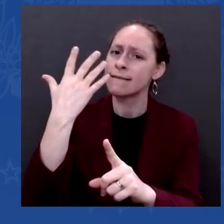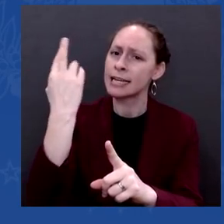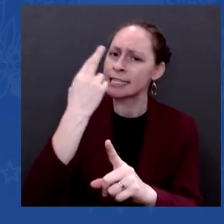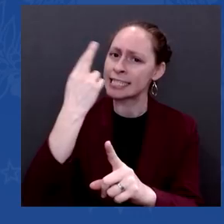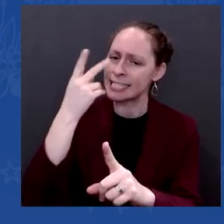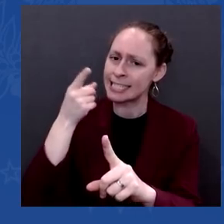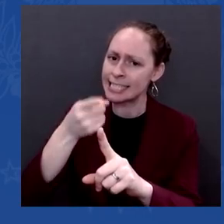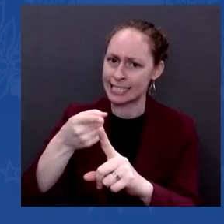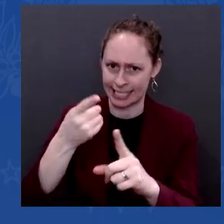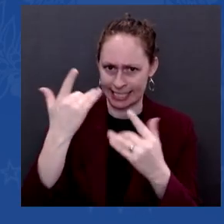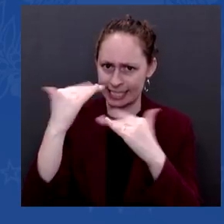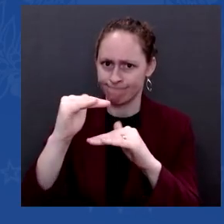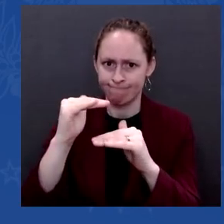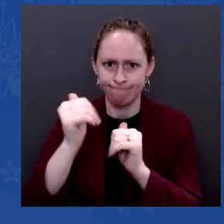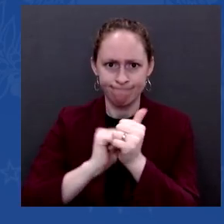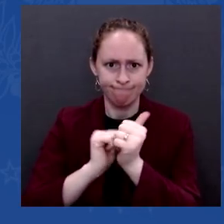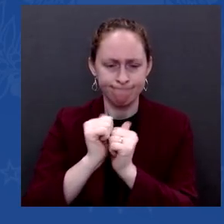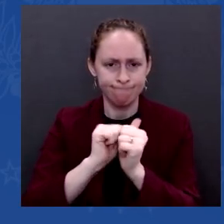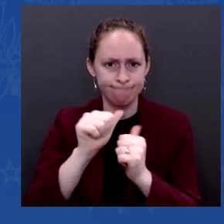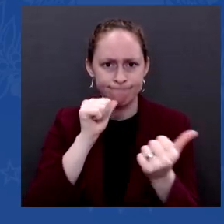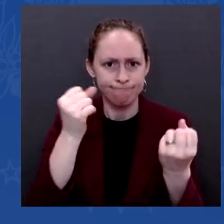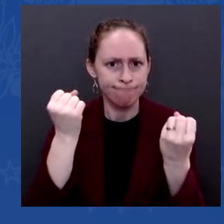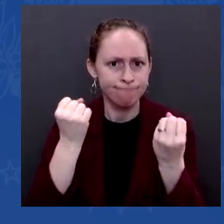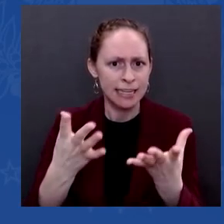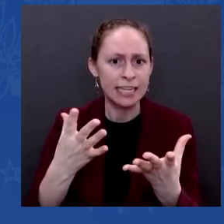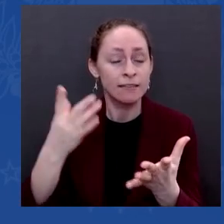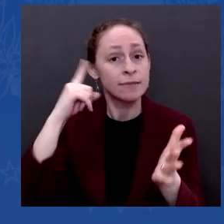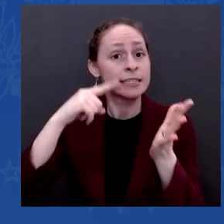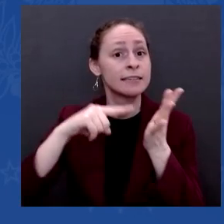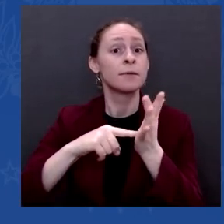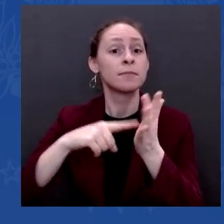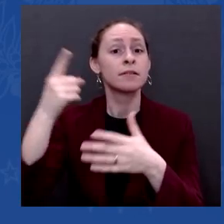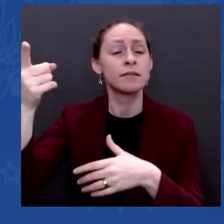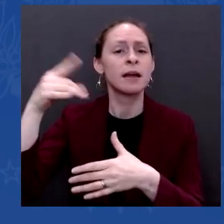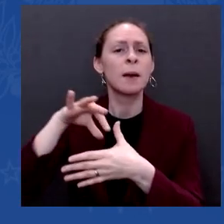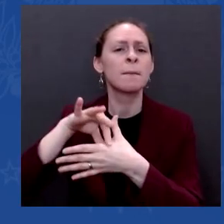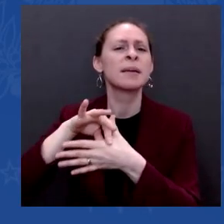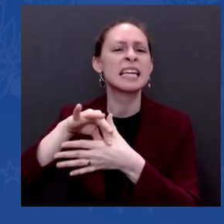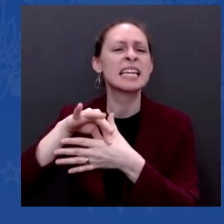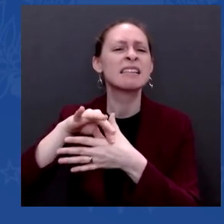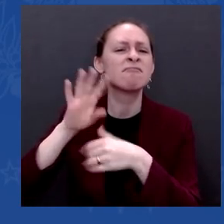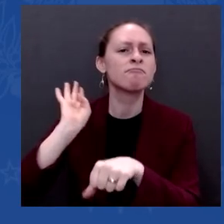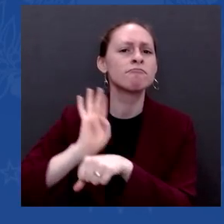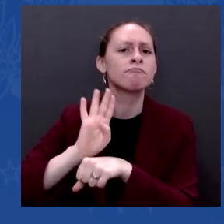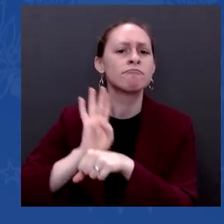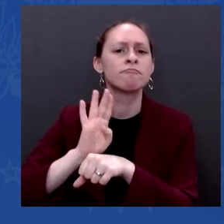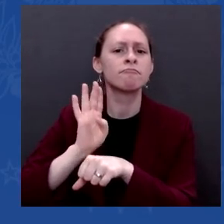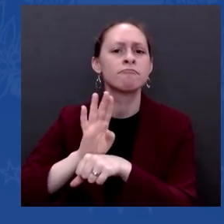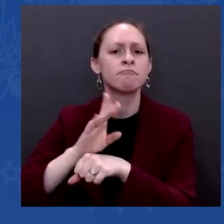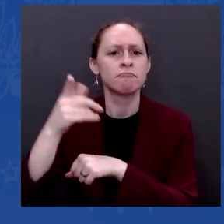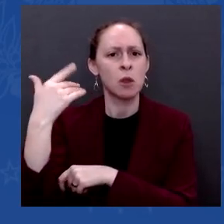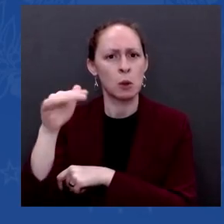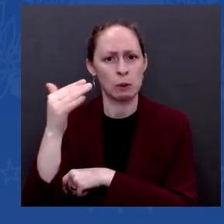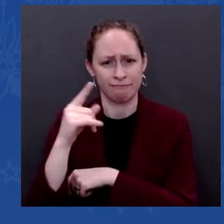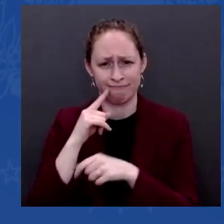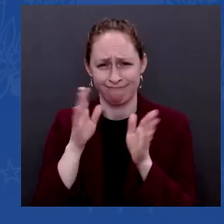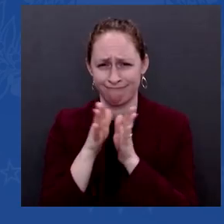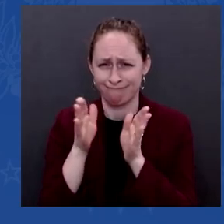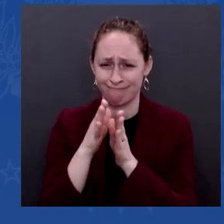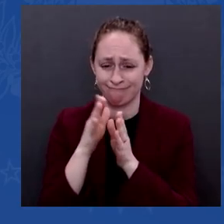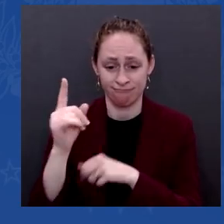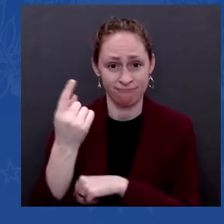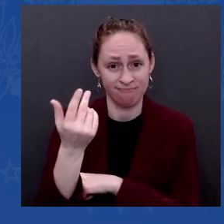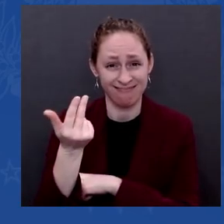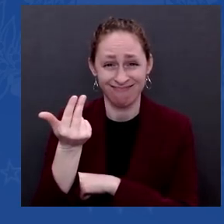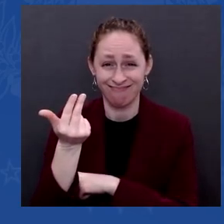ranchers, and increased the price for consumers. We end up with an industry like the meat processing industry where four